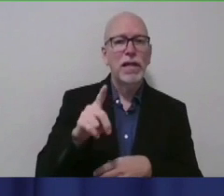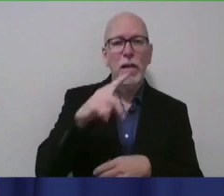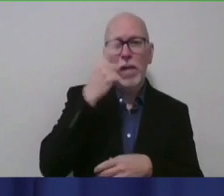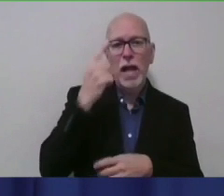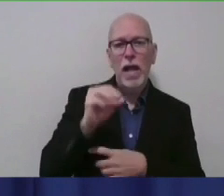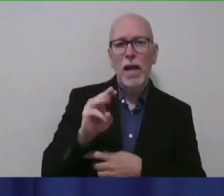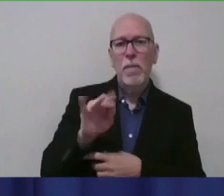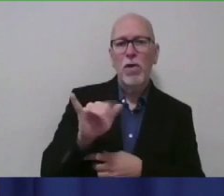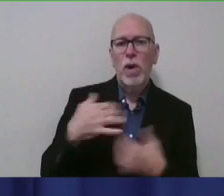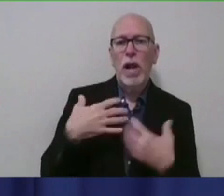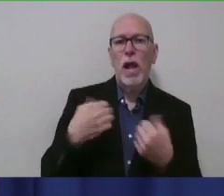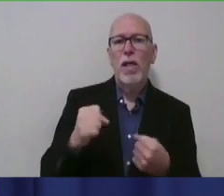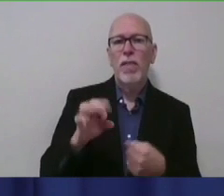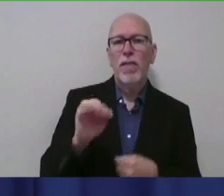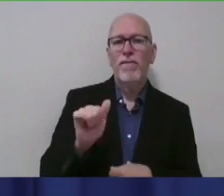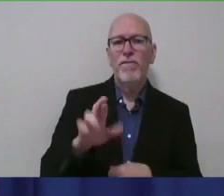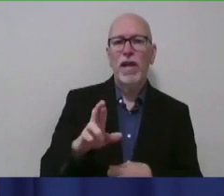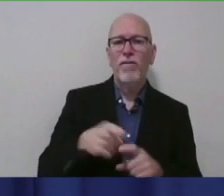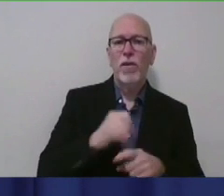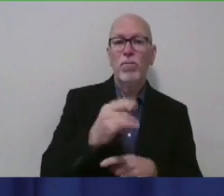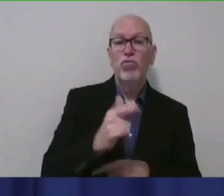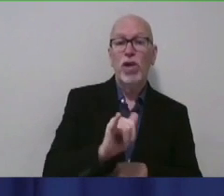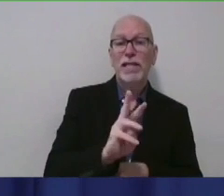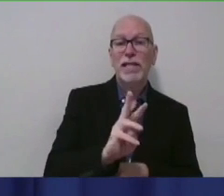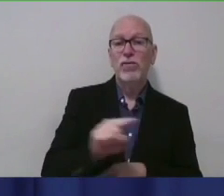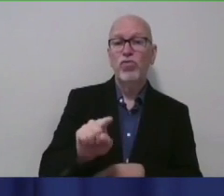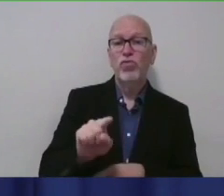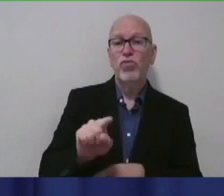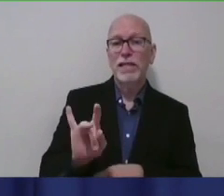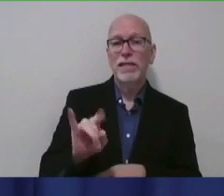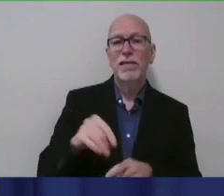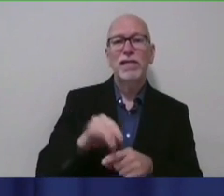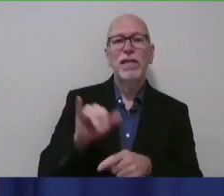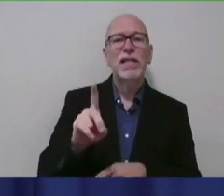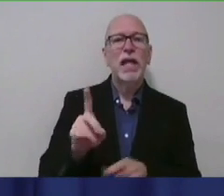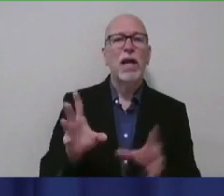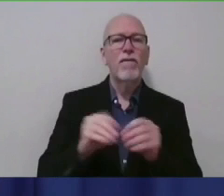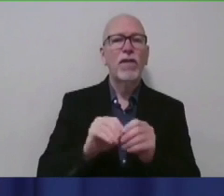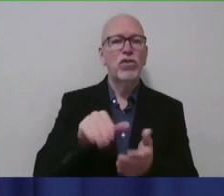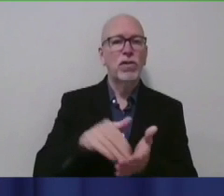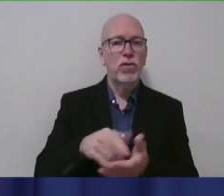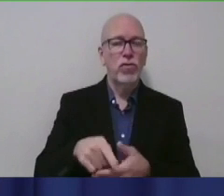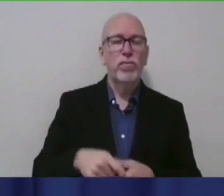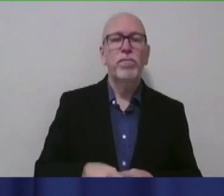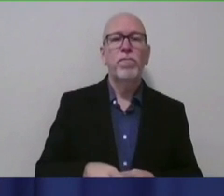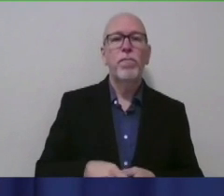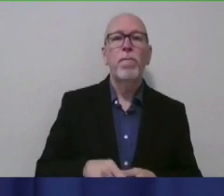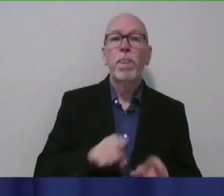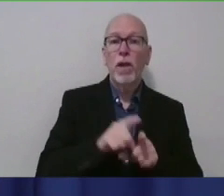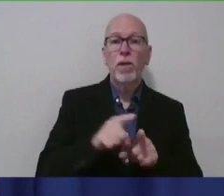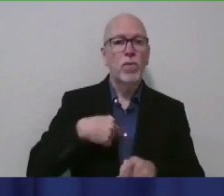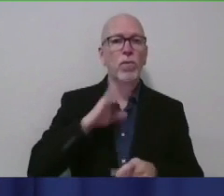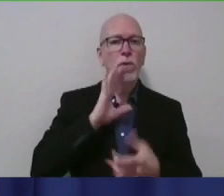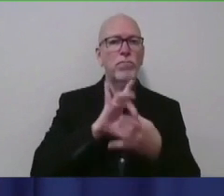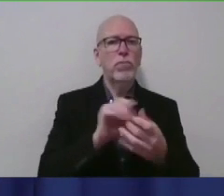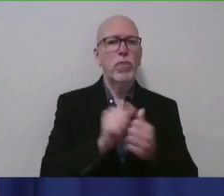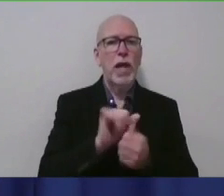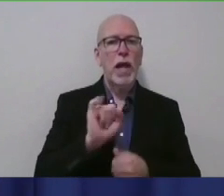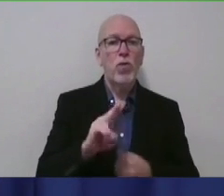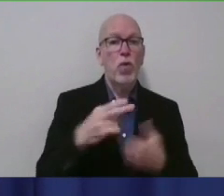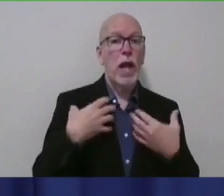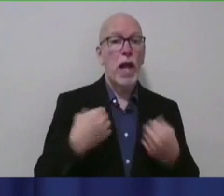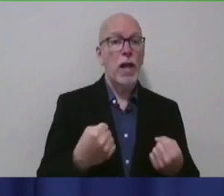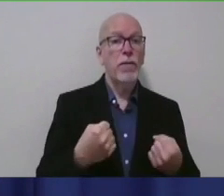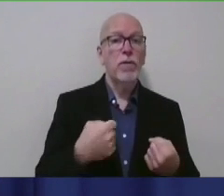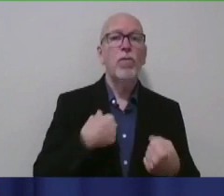Fair, which runs from July 16th to the 18th at the Indiana Convention Center. We are also partnering with IU Health to offer vaccines